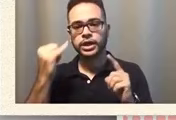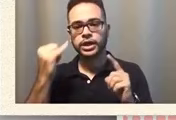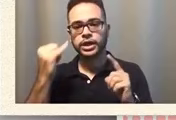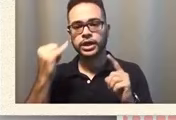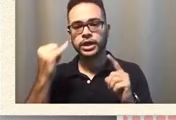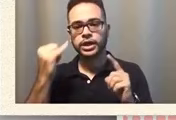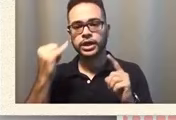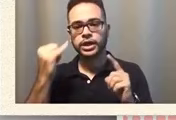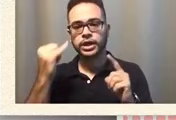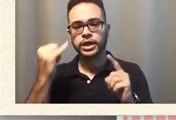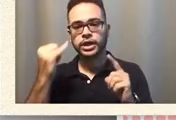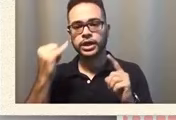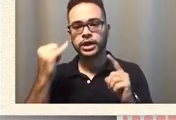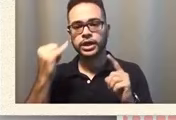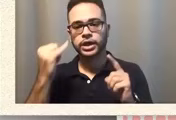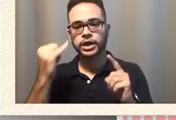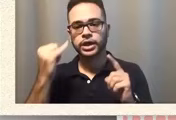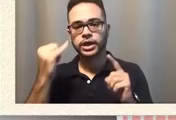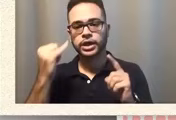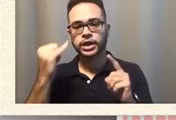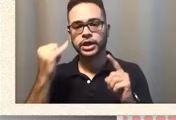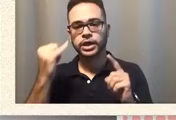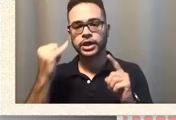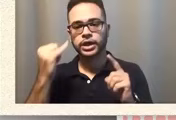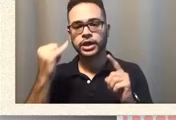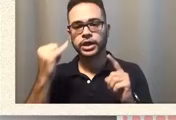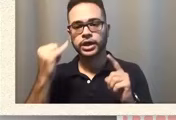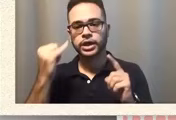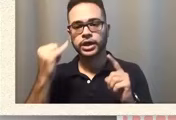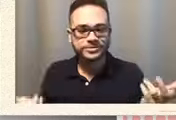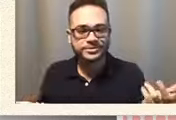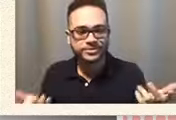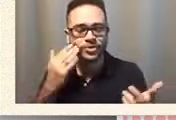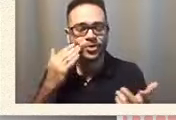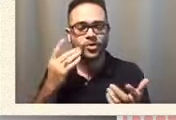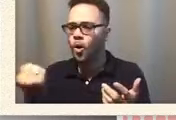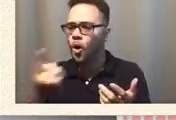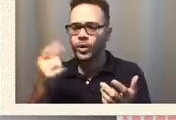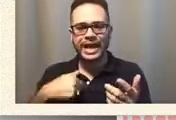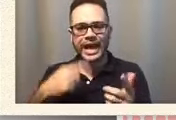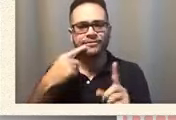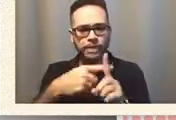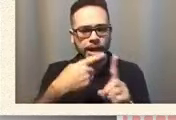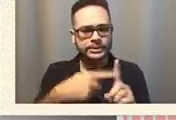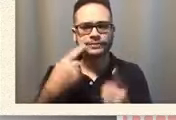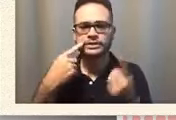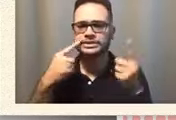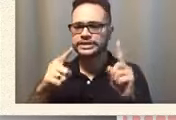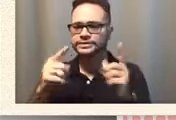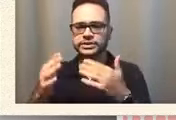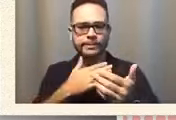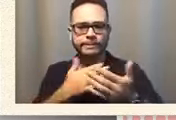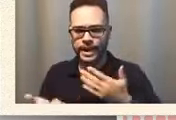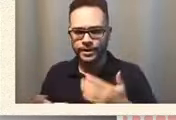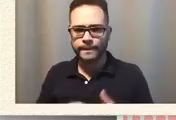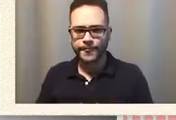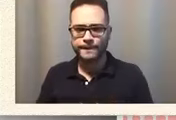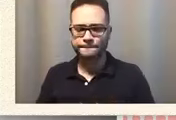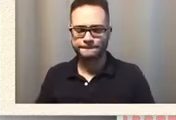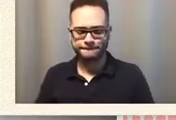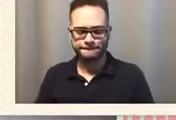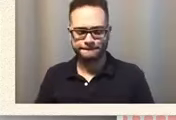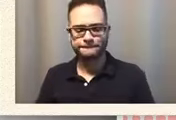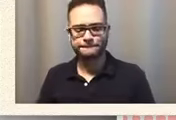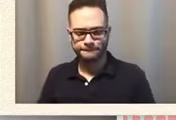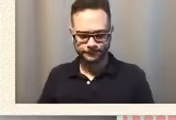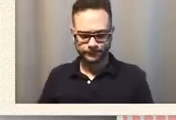his fingers are moving faster i mean you know you have to look for successes in every way that your iep